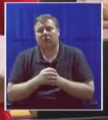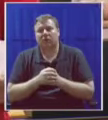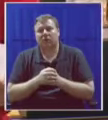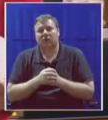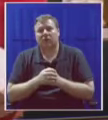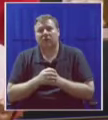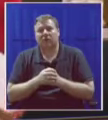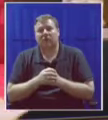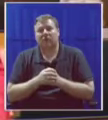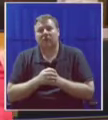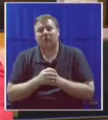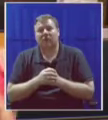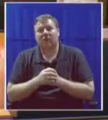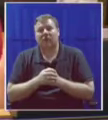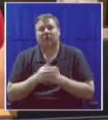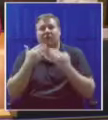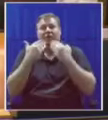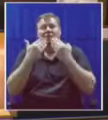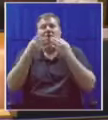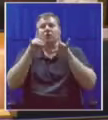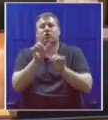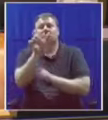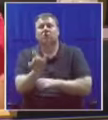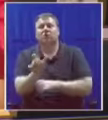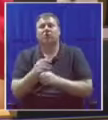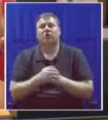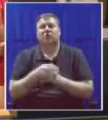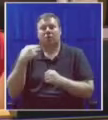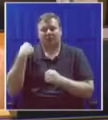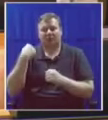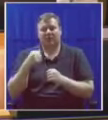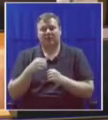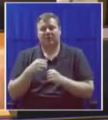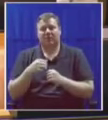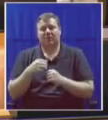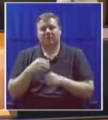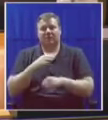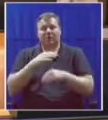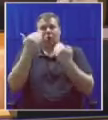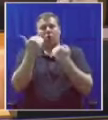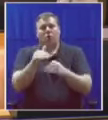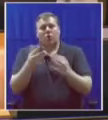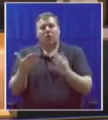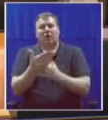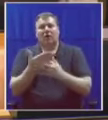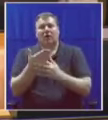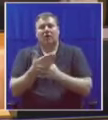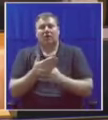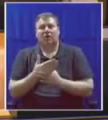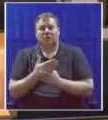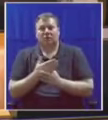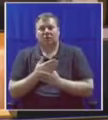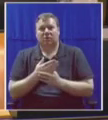Thank you, Chairperson. Minister, quota allocation is only access to the first stage